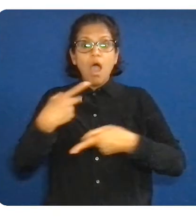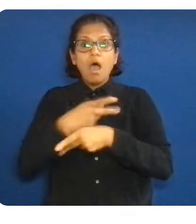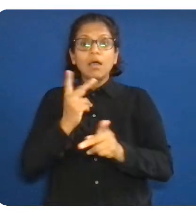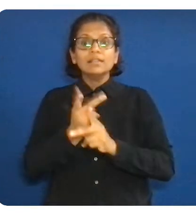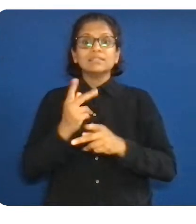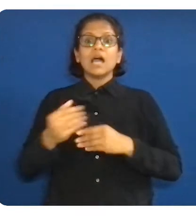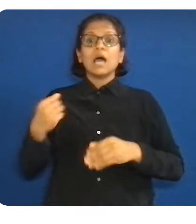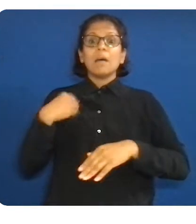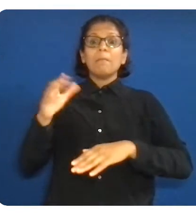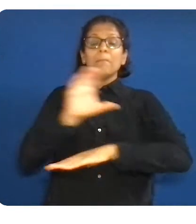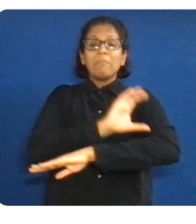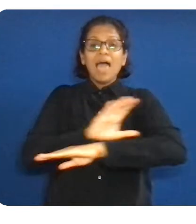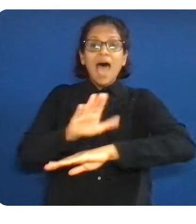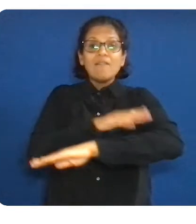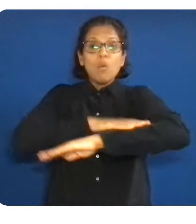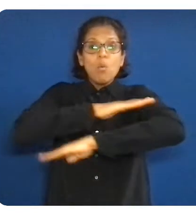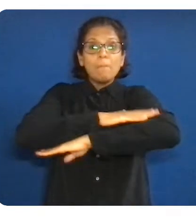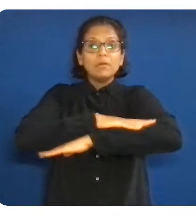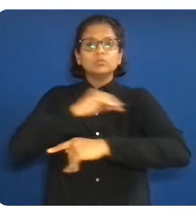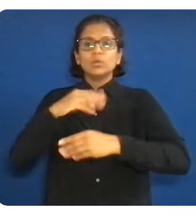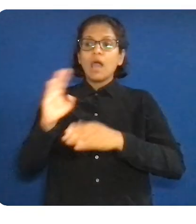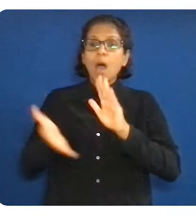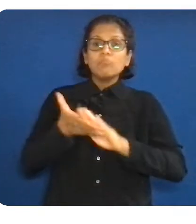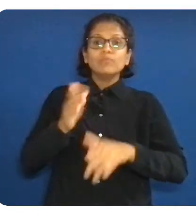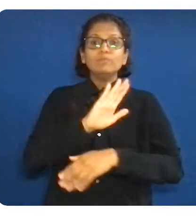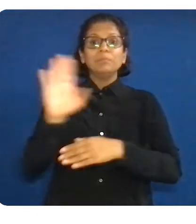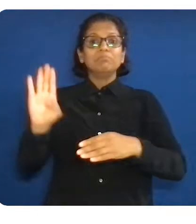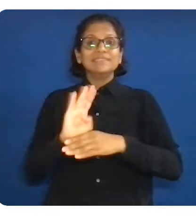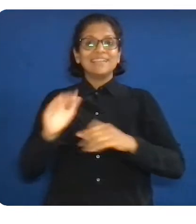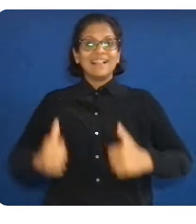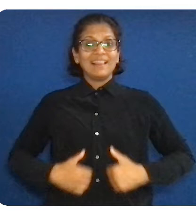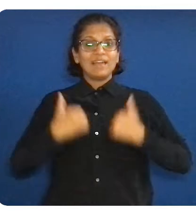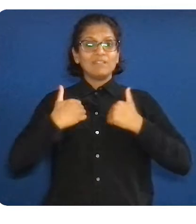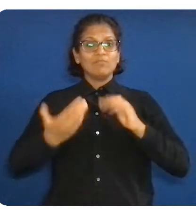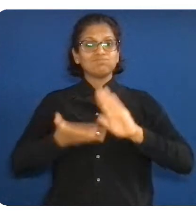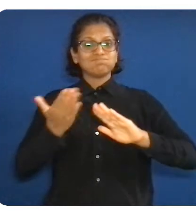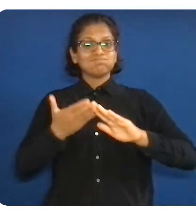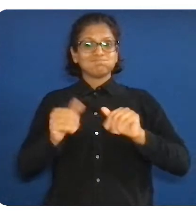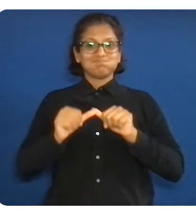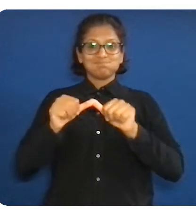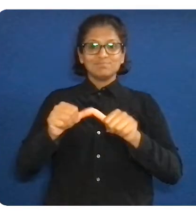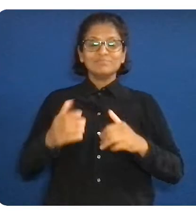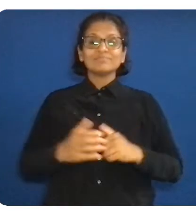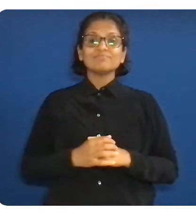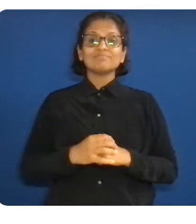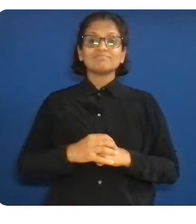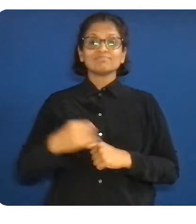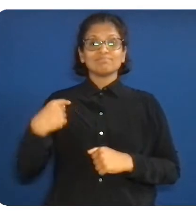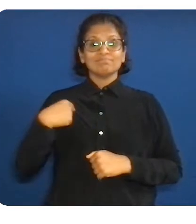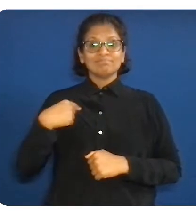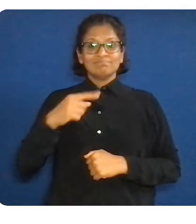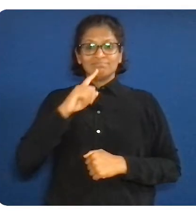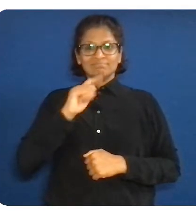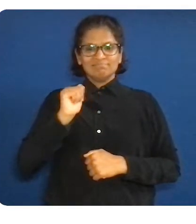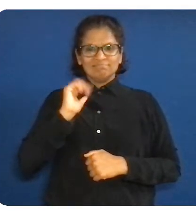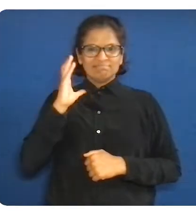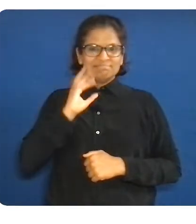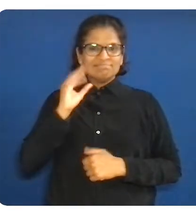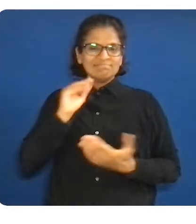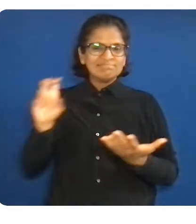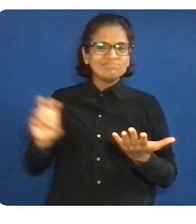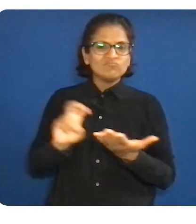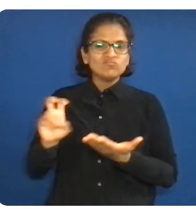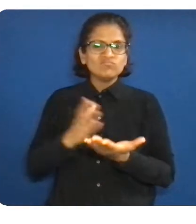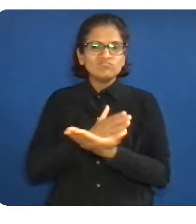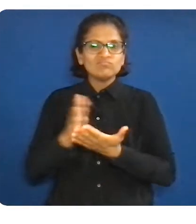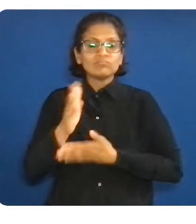And personally, I traveled down a very unlikely path to land this position. I'm a black woman who grew